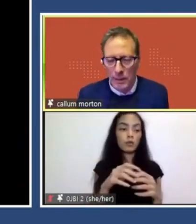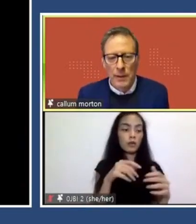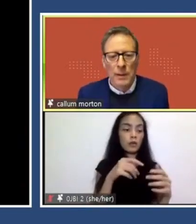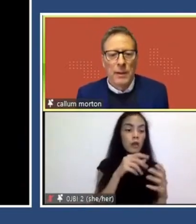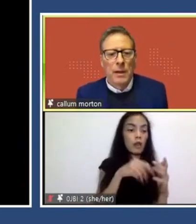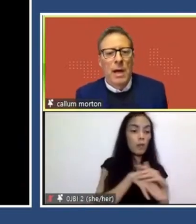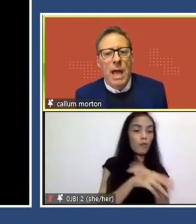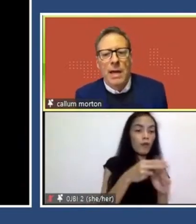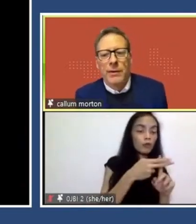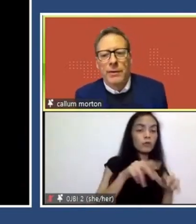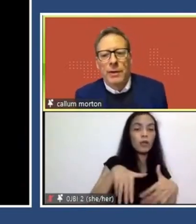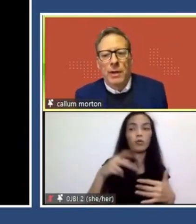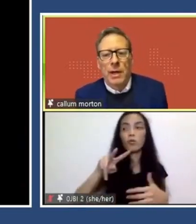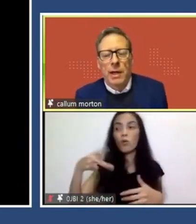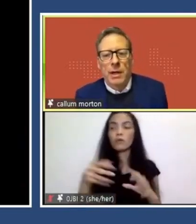faculty.